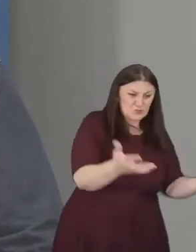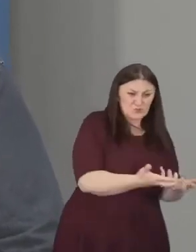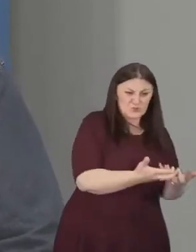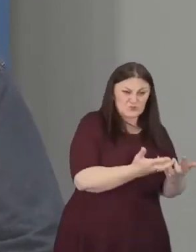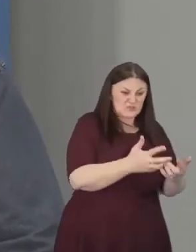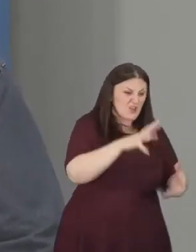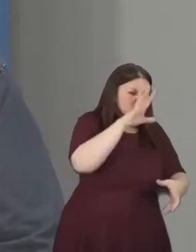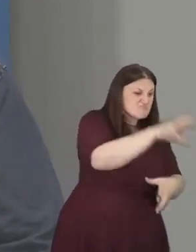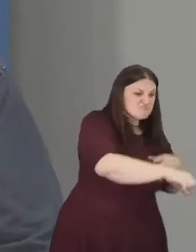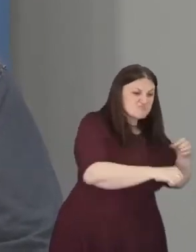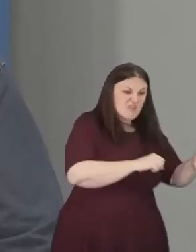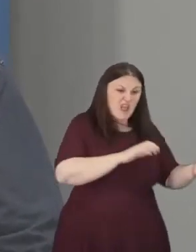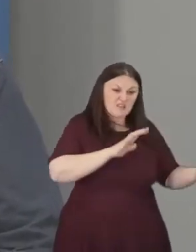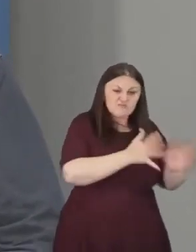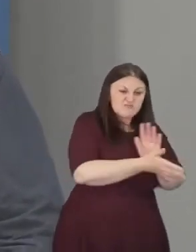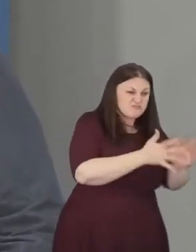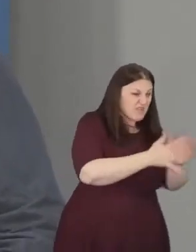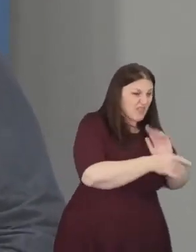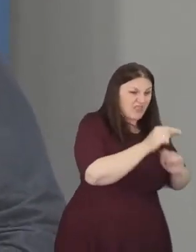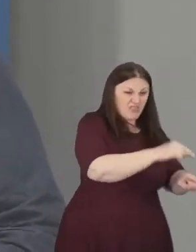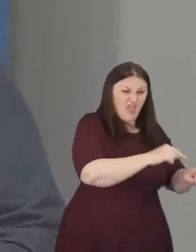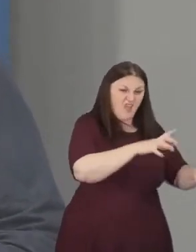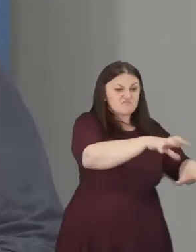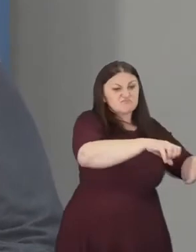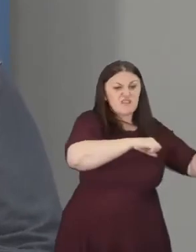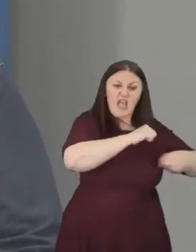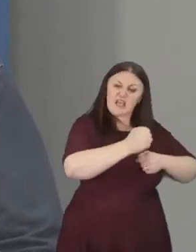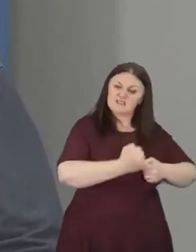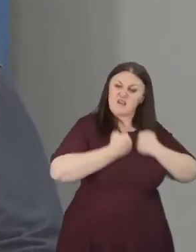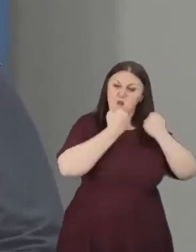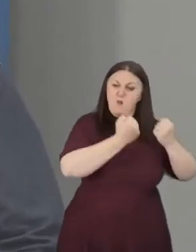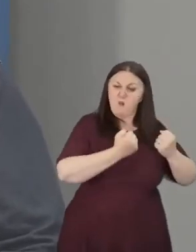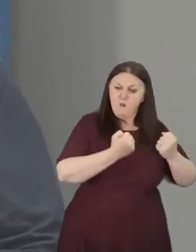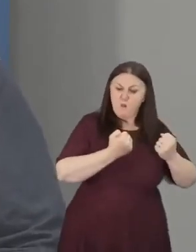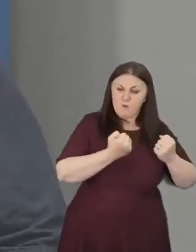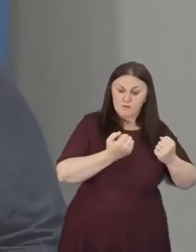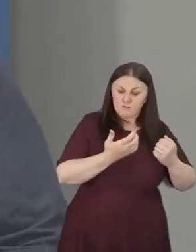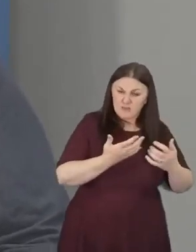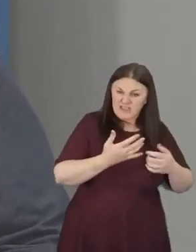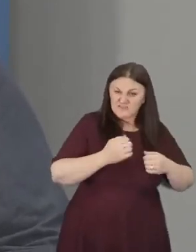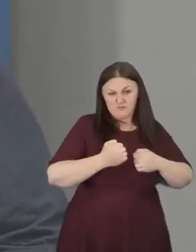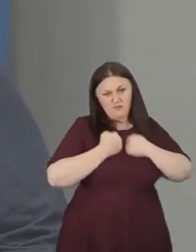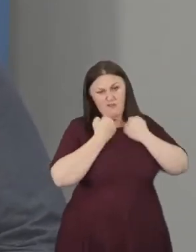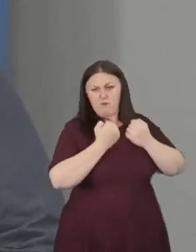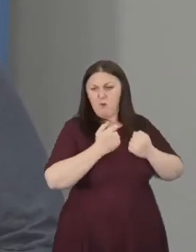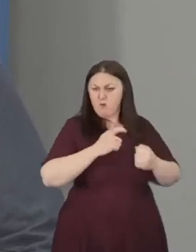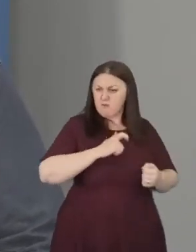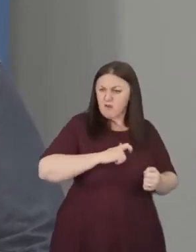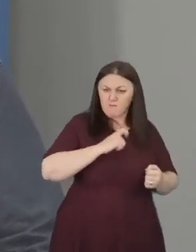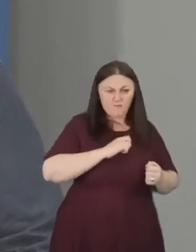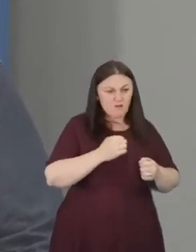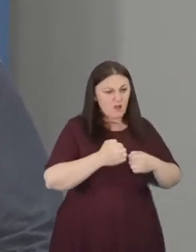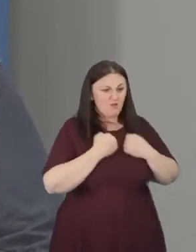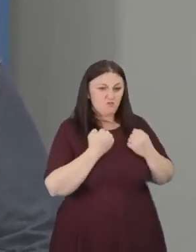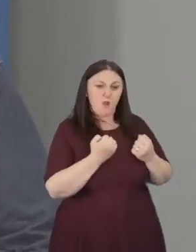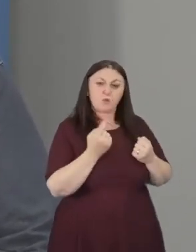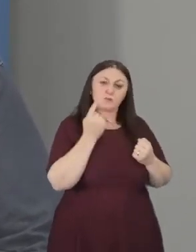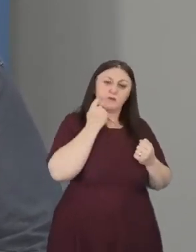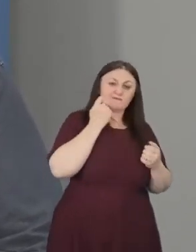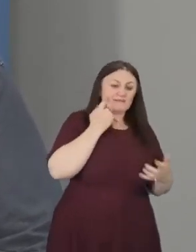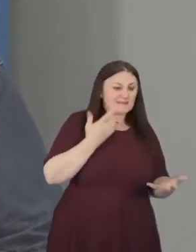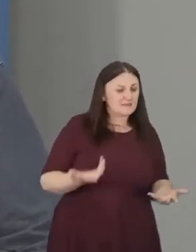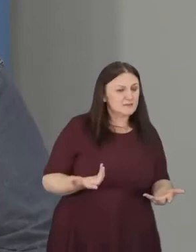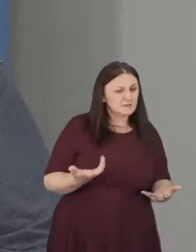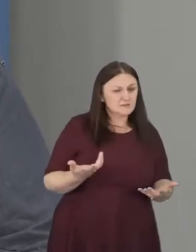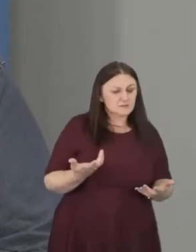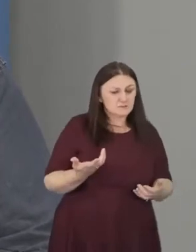for our own comfort and our own convenience that has led to the situation where we find ourselves today.